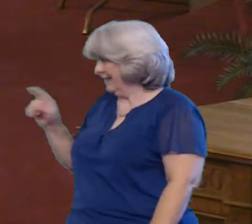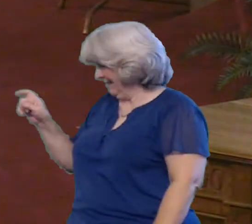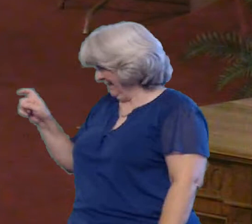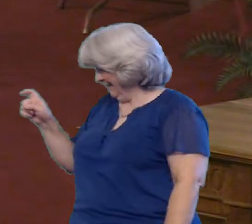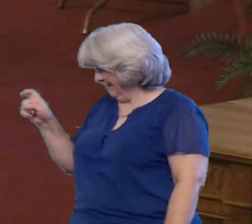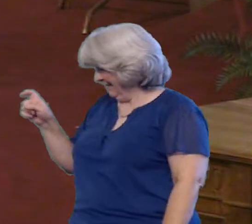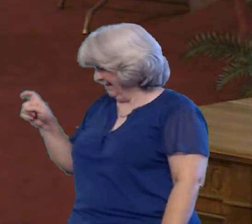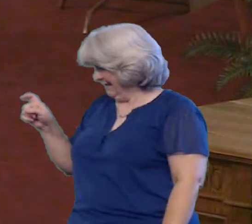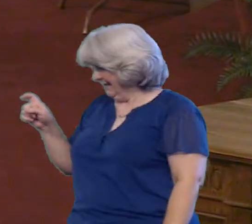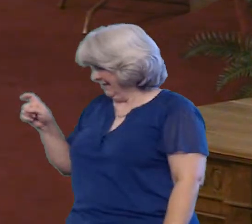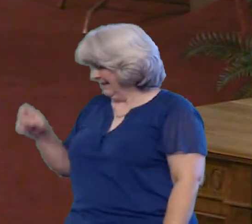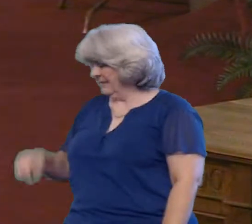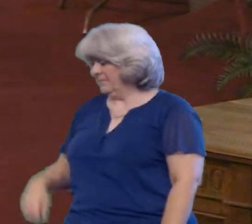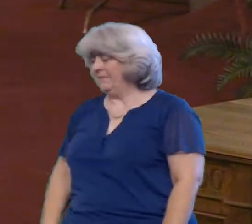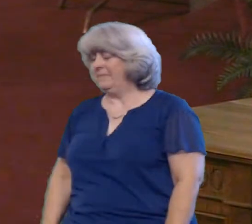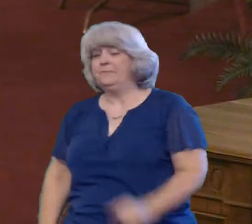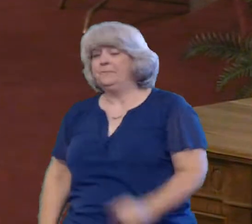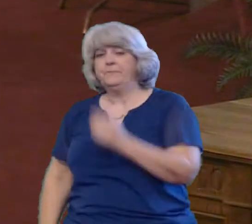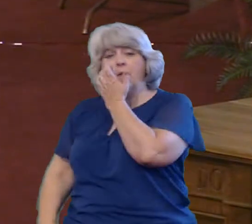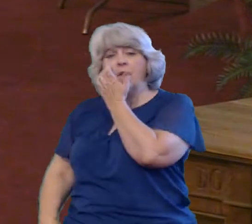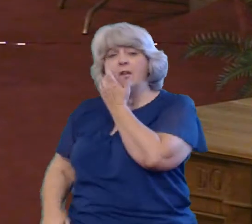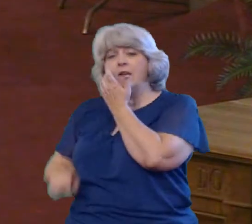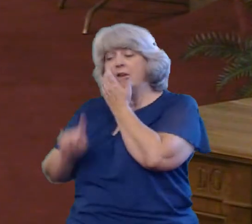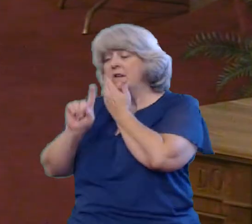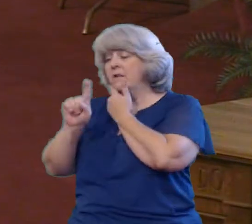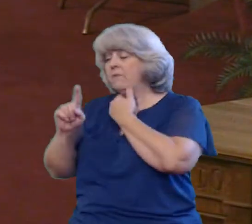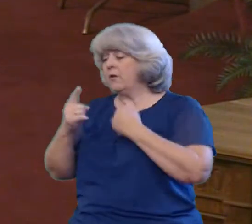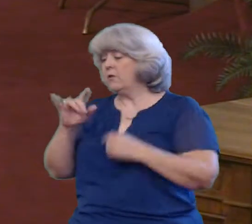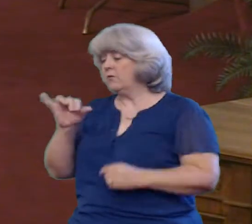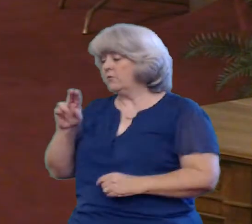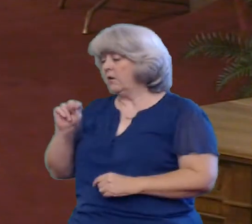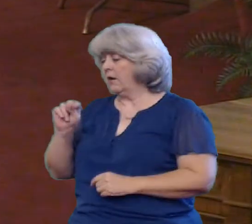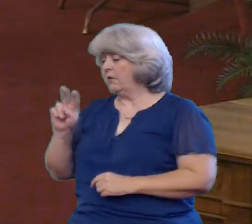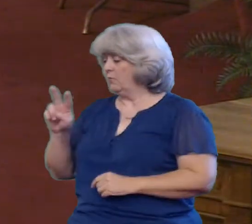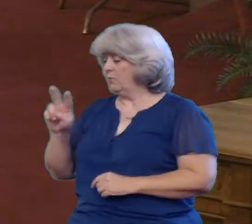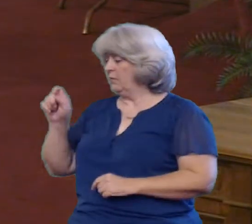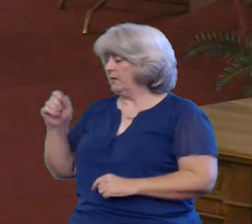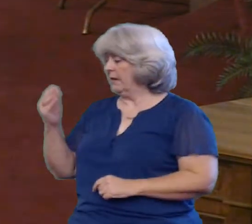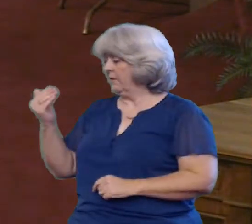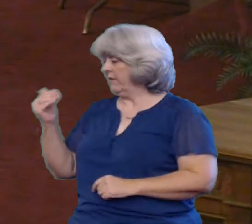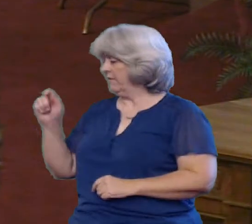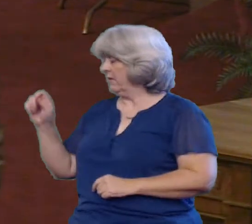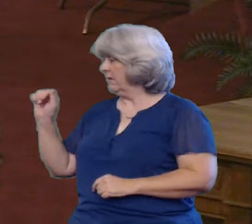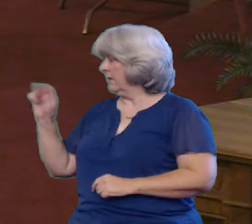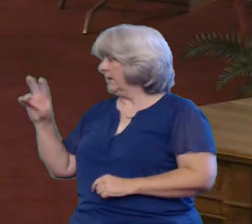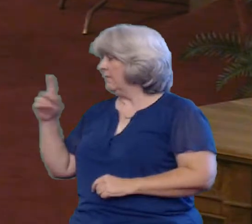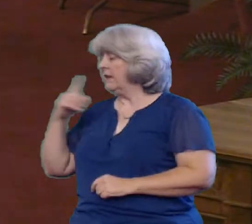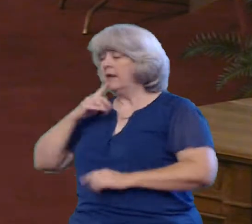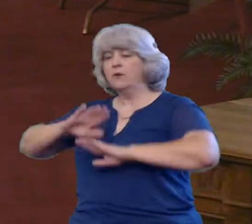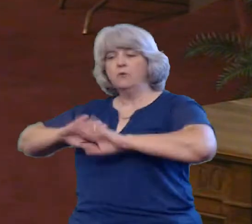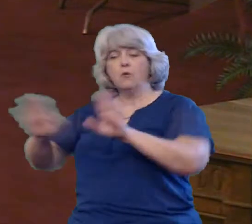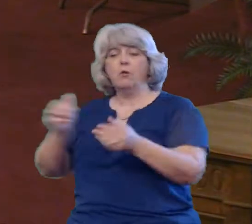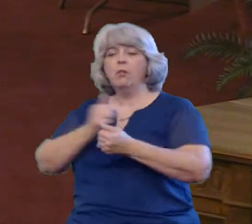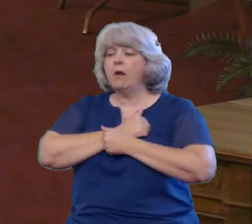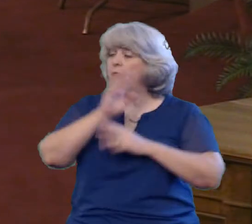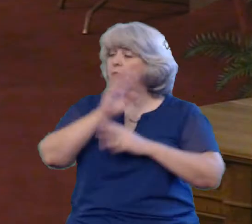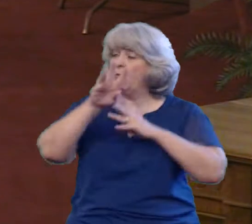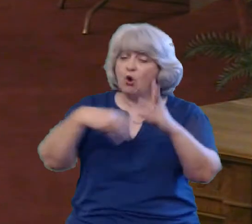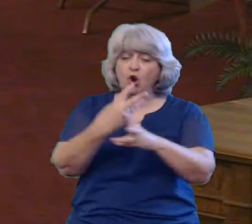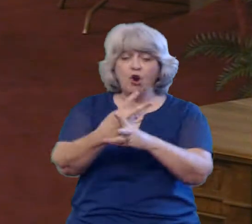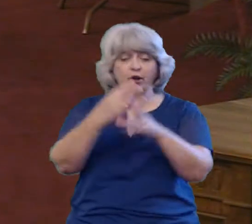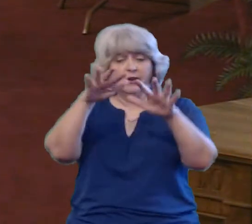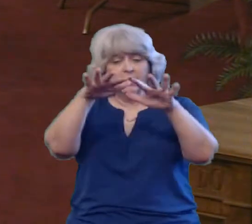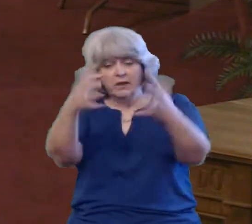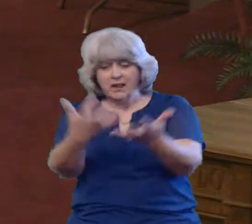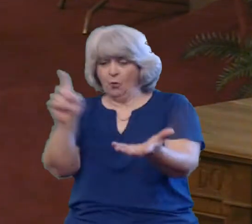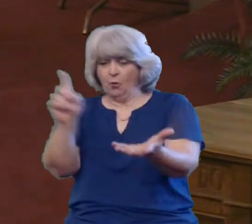First john chapter 2 verses 15 through 17 directs us to not love the world nor the things in the world Again in the